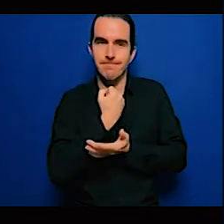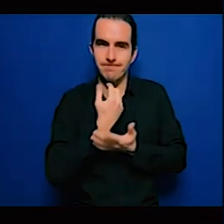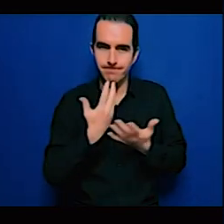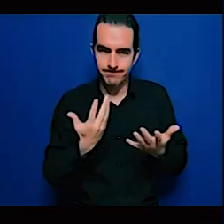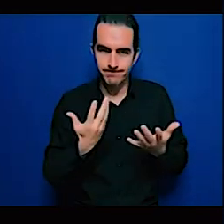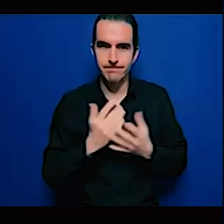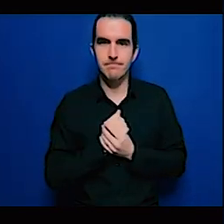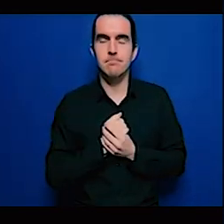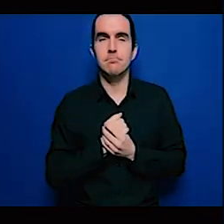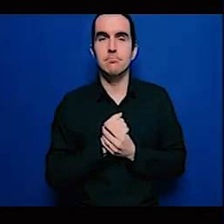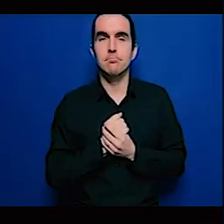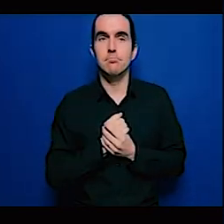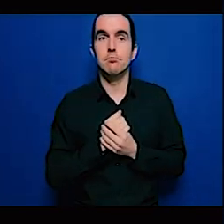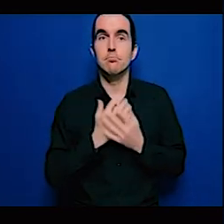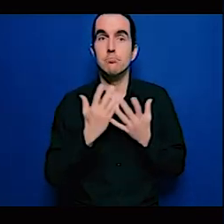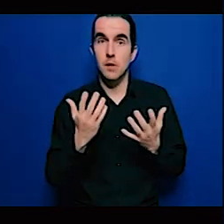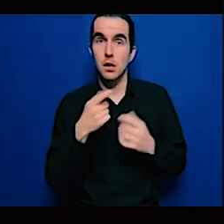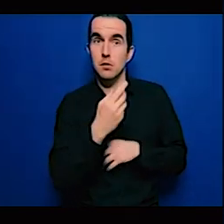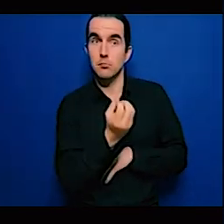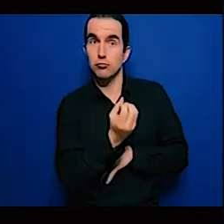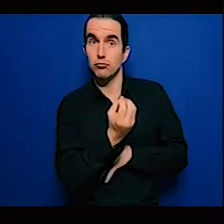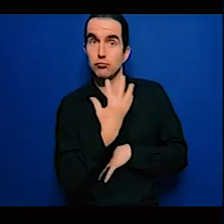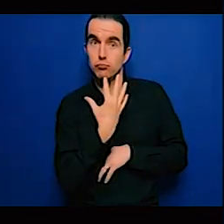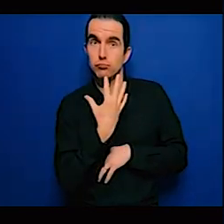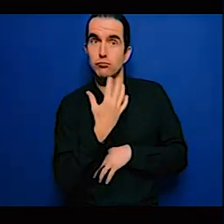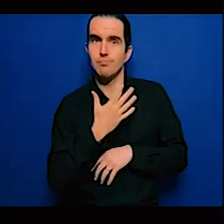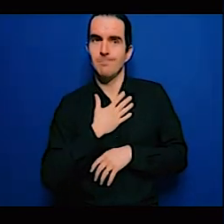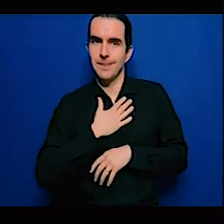no go ahead go summarize okay